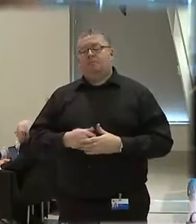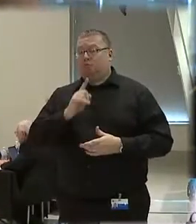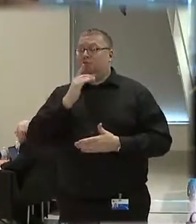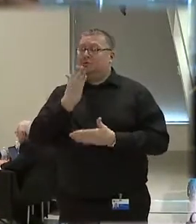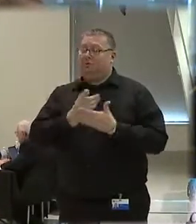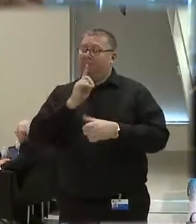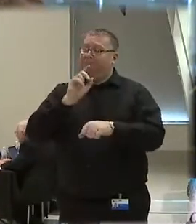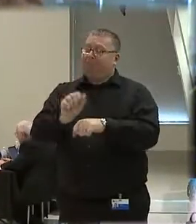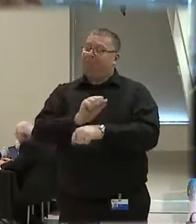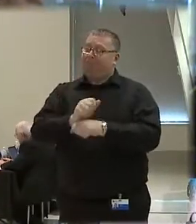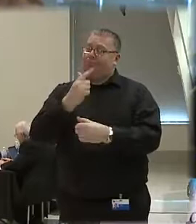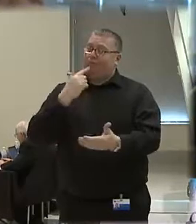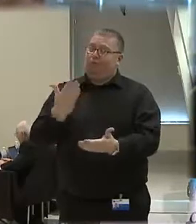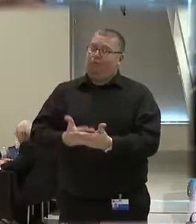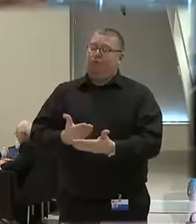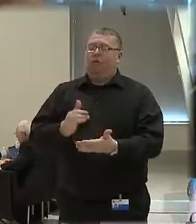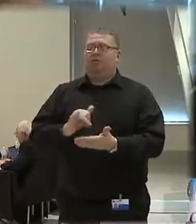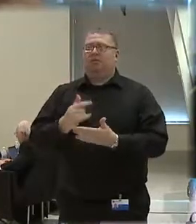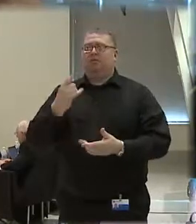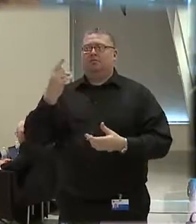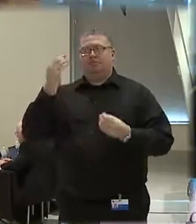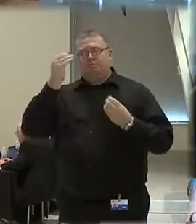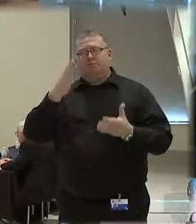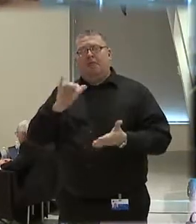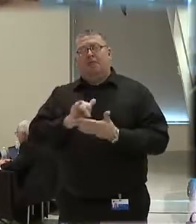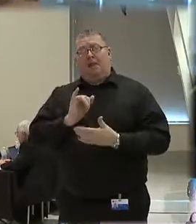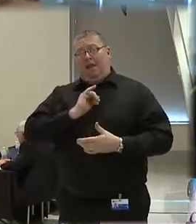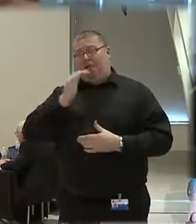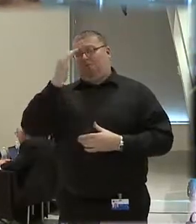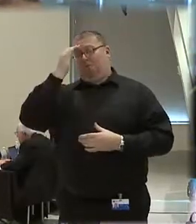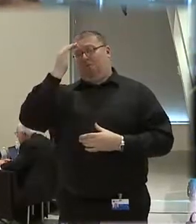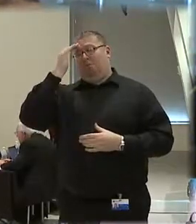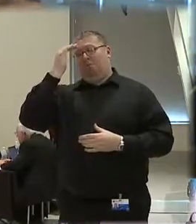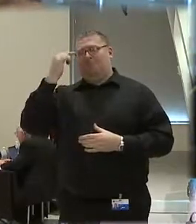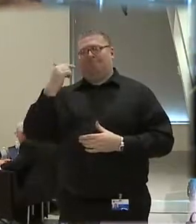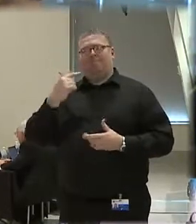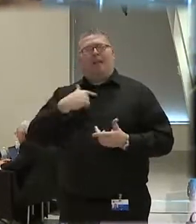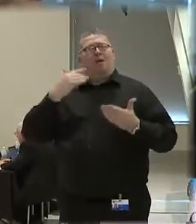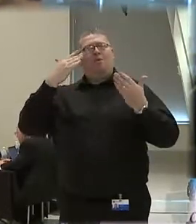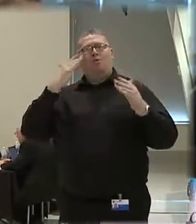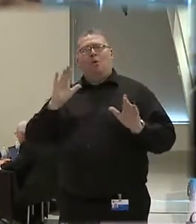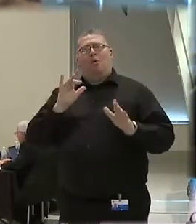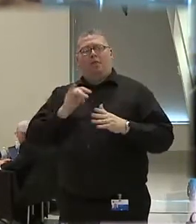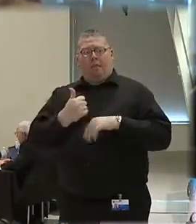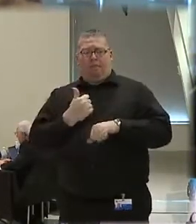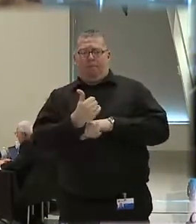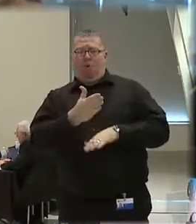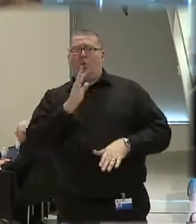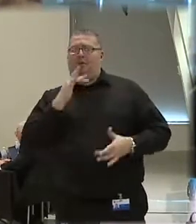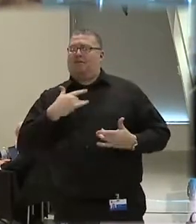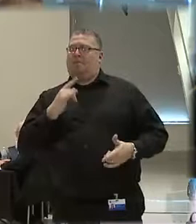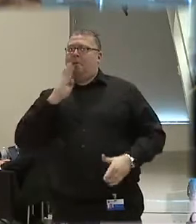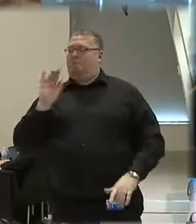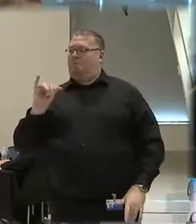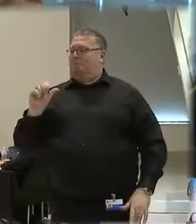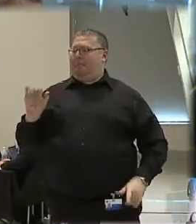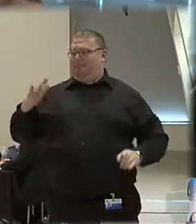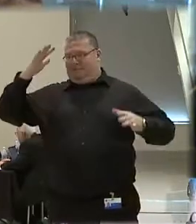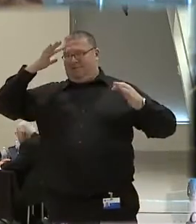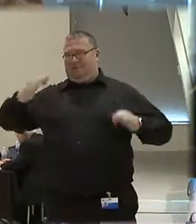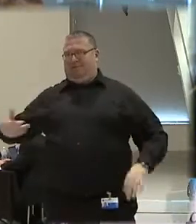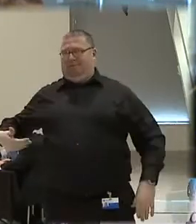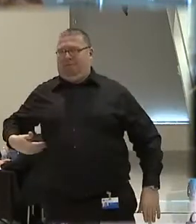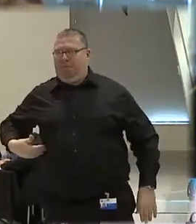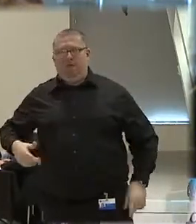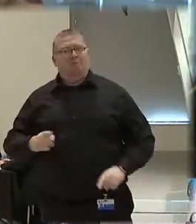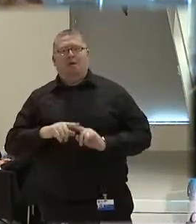to say that I don't know of prosecutors who are biased in their judgment. But it's not an issue